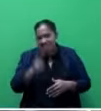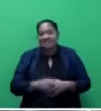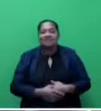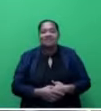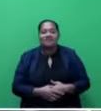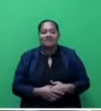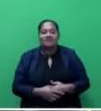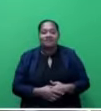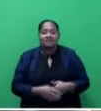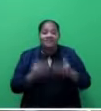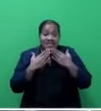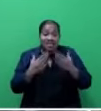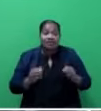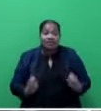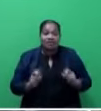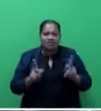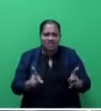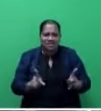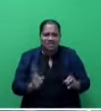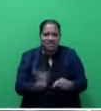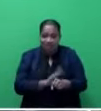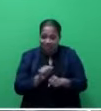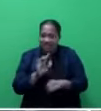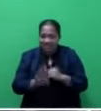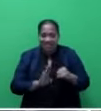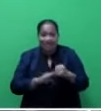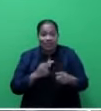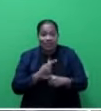I thank you for the opportunity to make this end of week statement, sir.